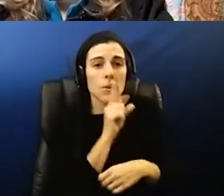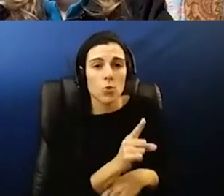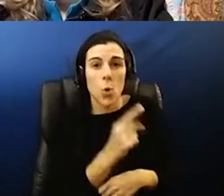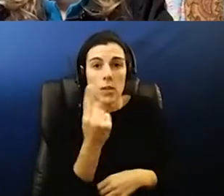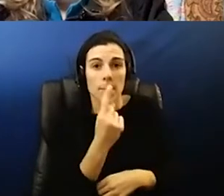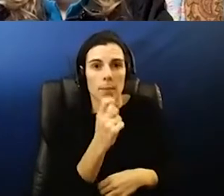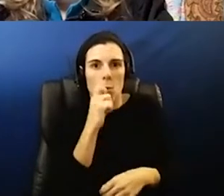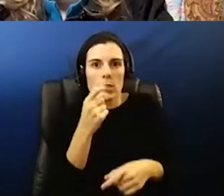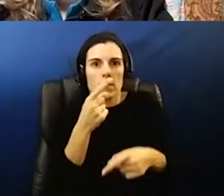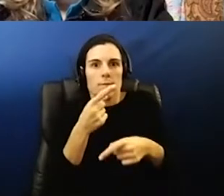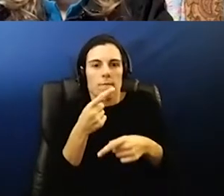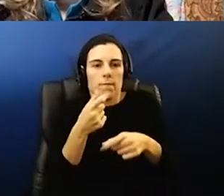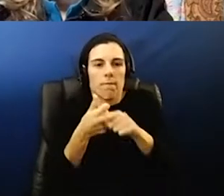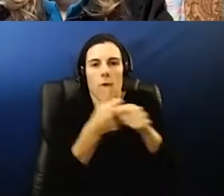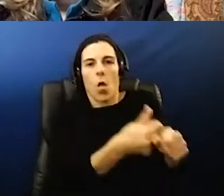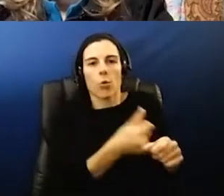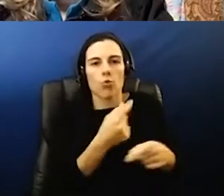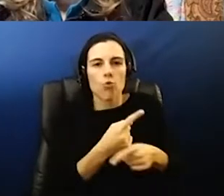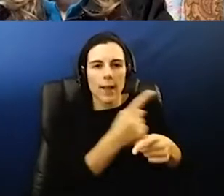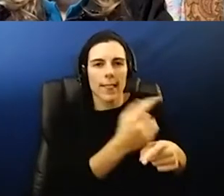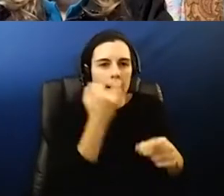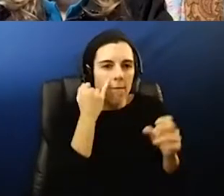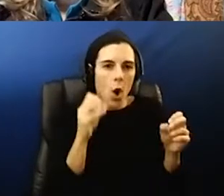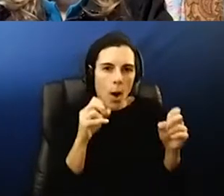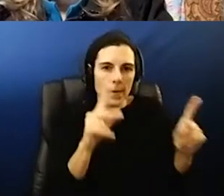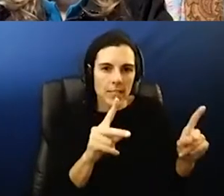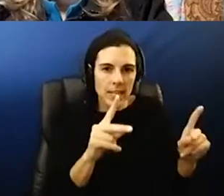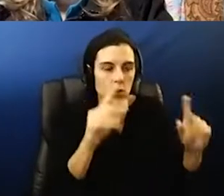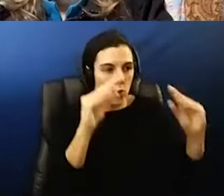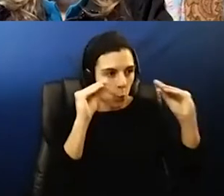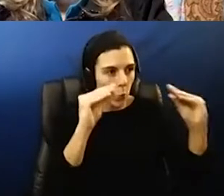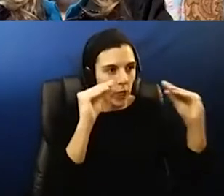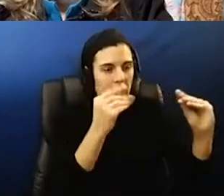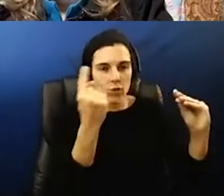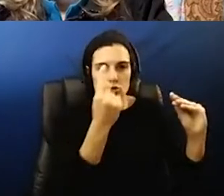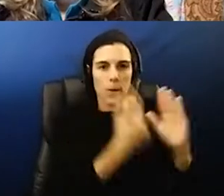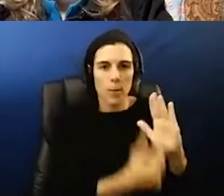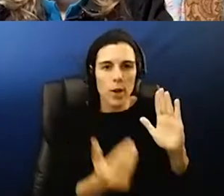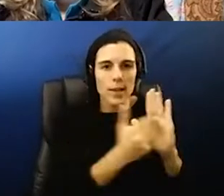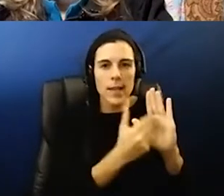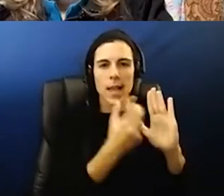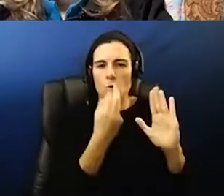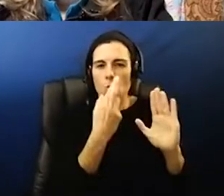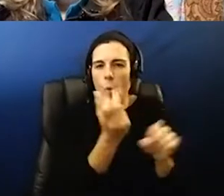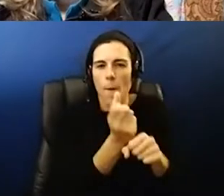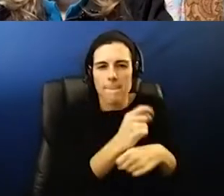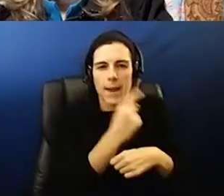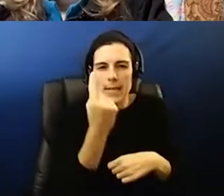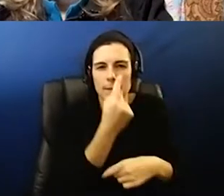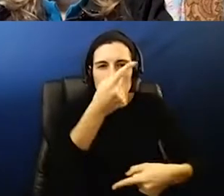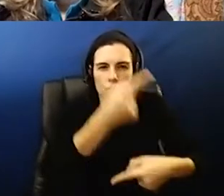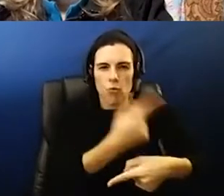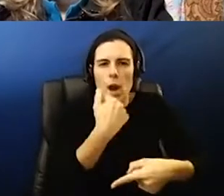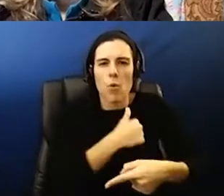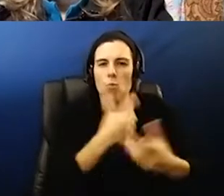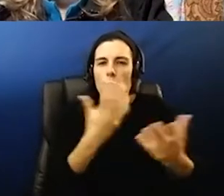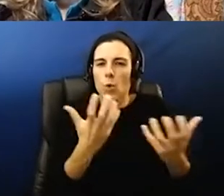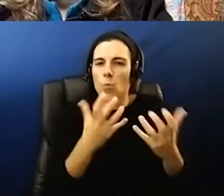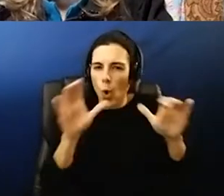correctly so we can if it was an opportunity to reteach somebody um or or make something right that we always like to do that